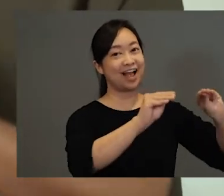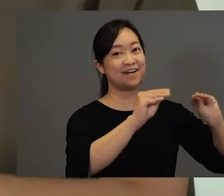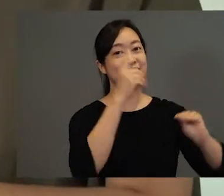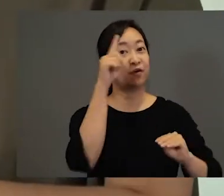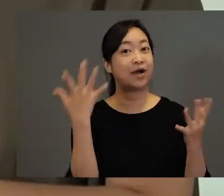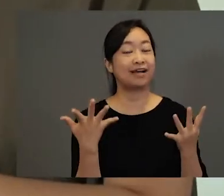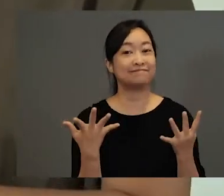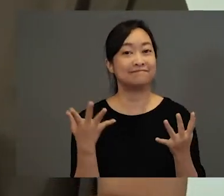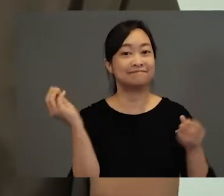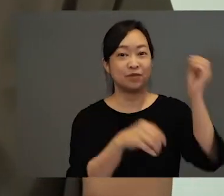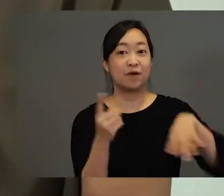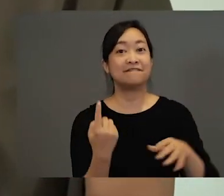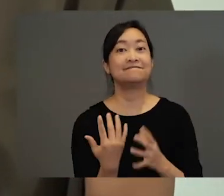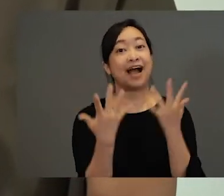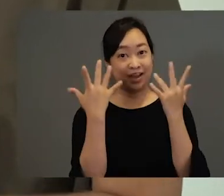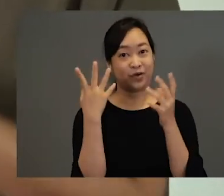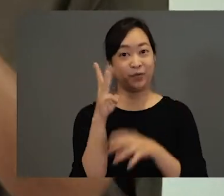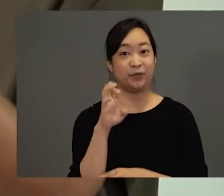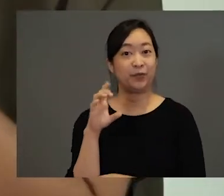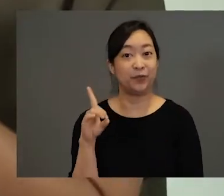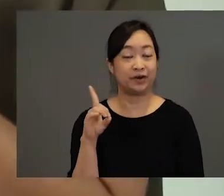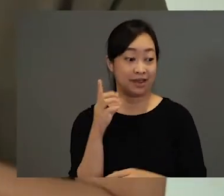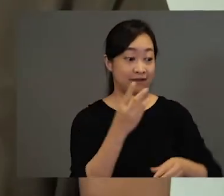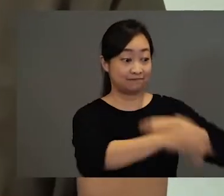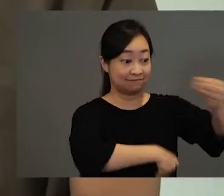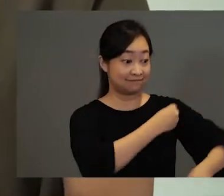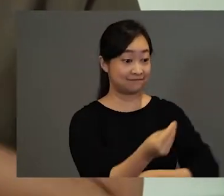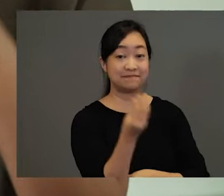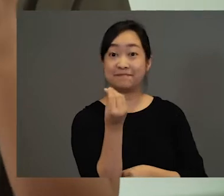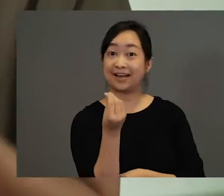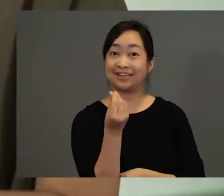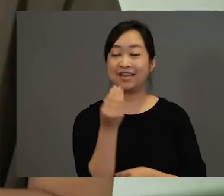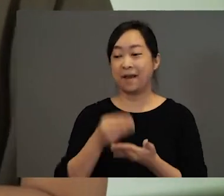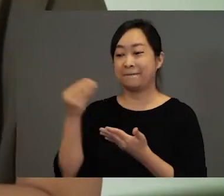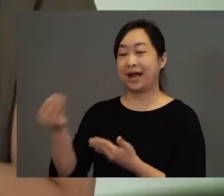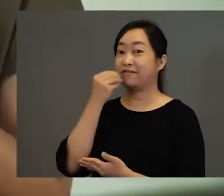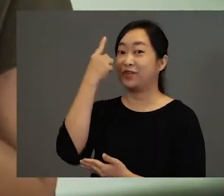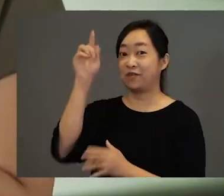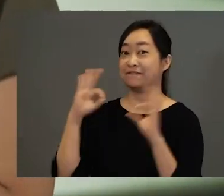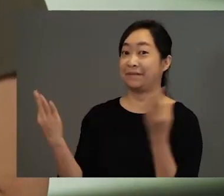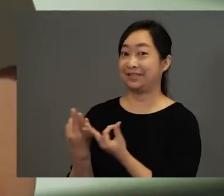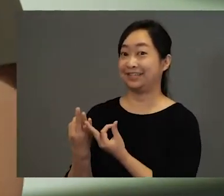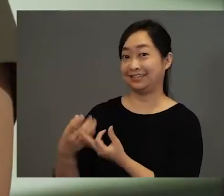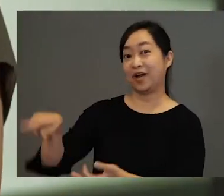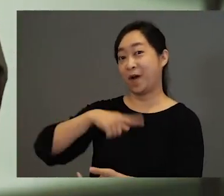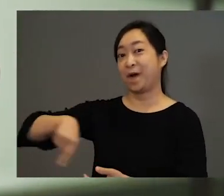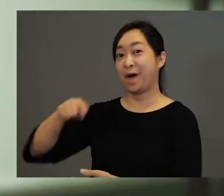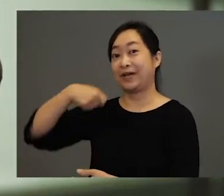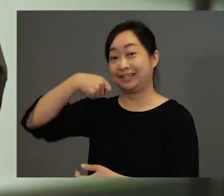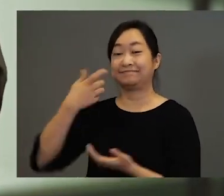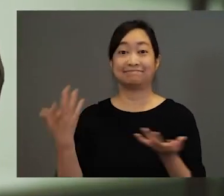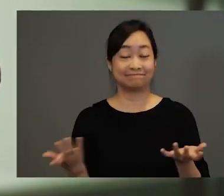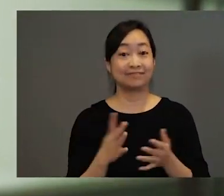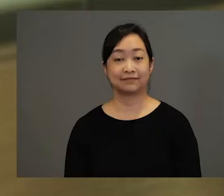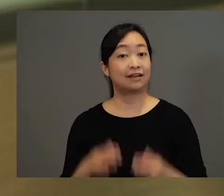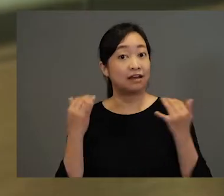market and sell them as firewood. With the money that he got, he would buy food. He would buy food for his family